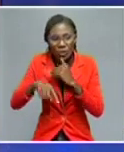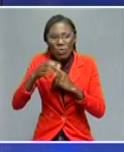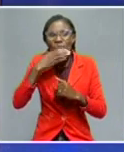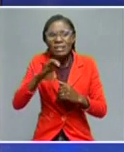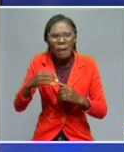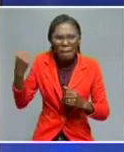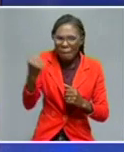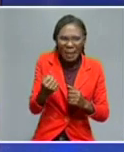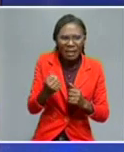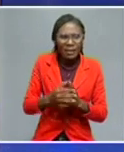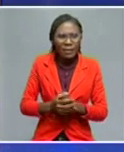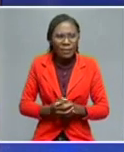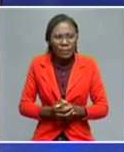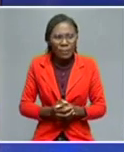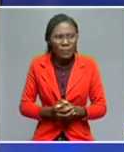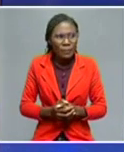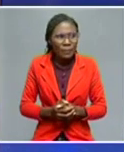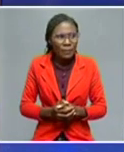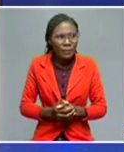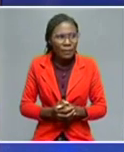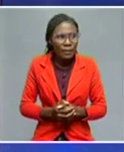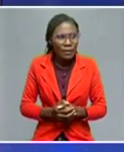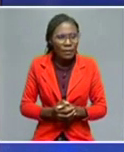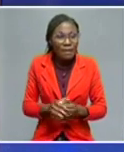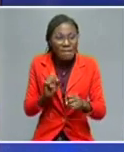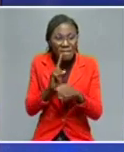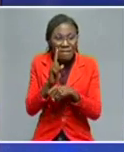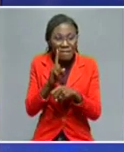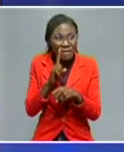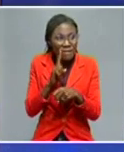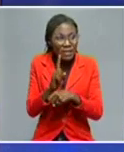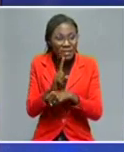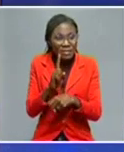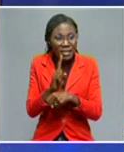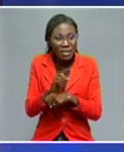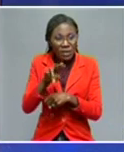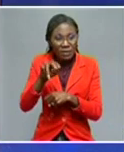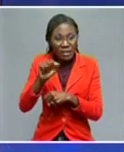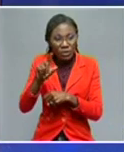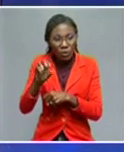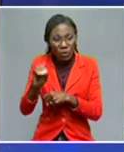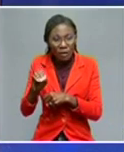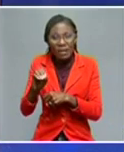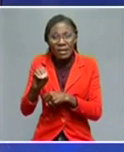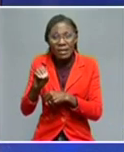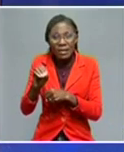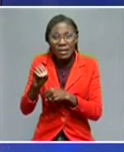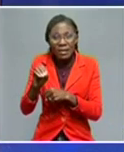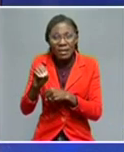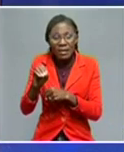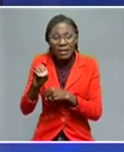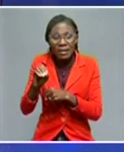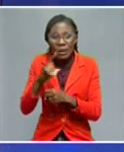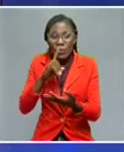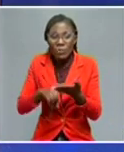history. So they are the ones that should first give the assurance of the independence and territorial